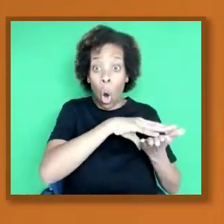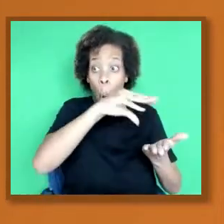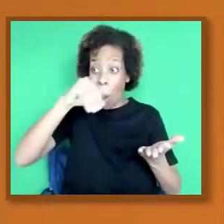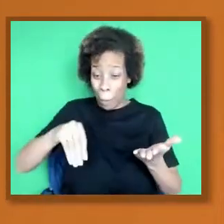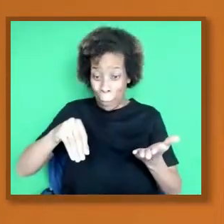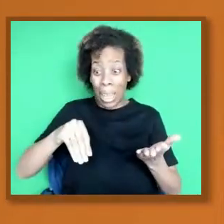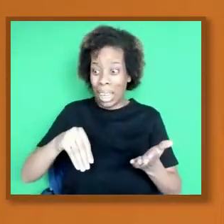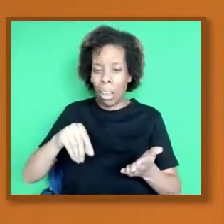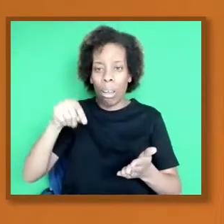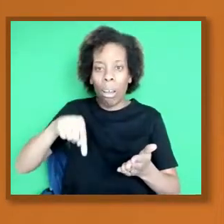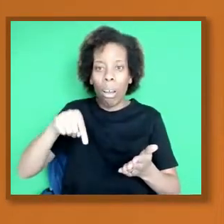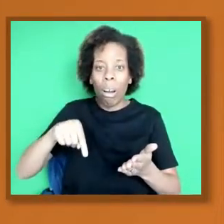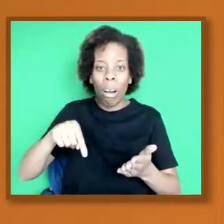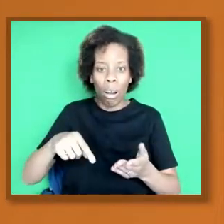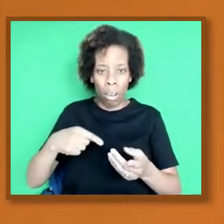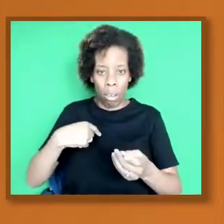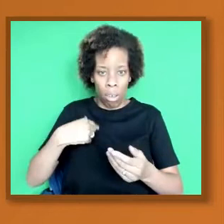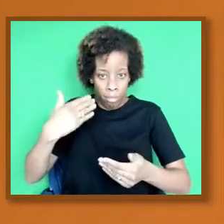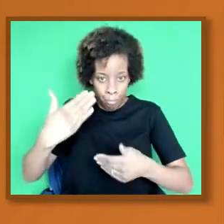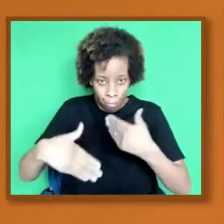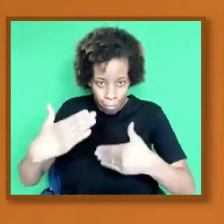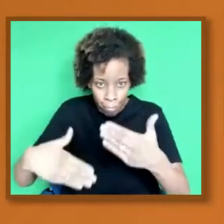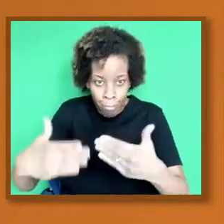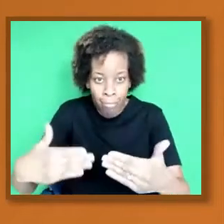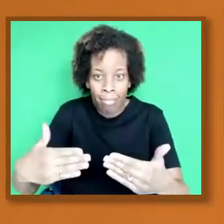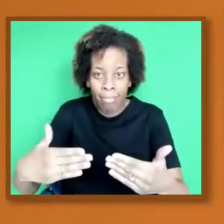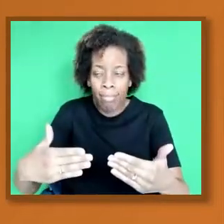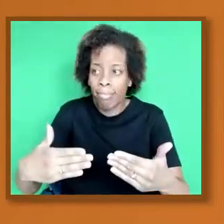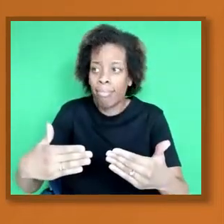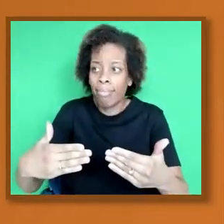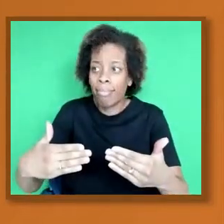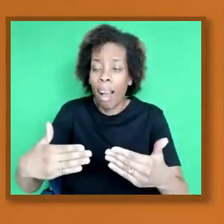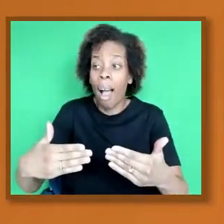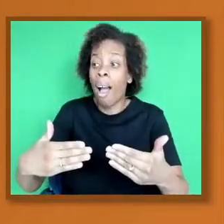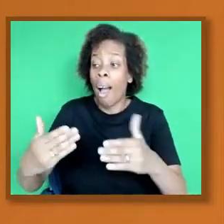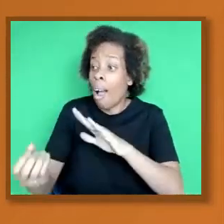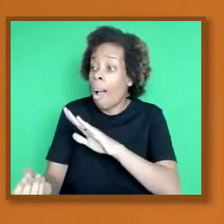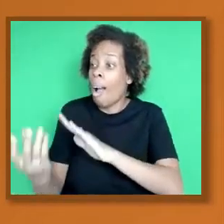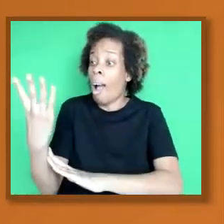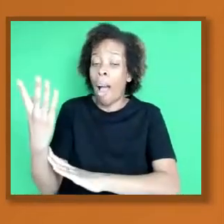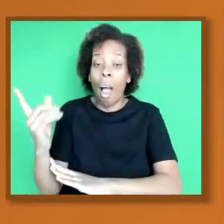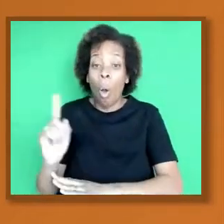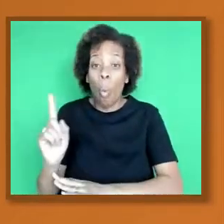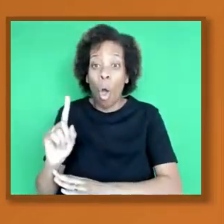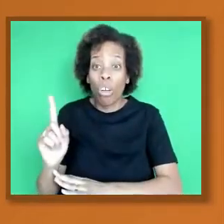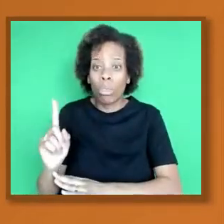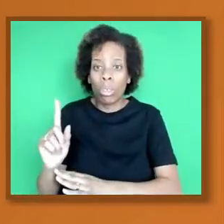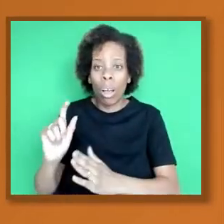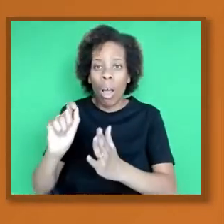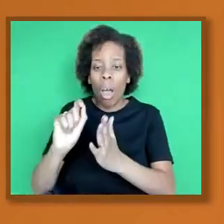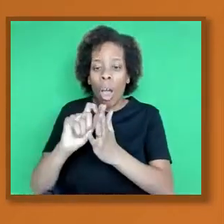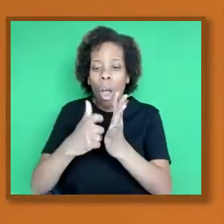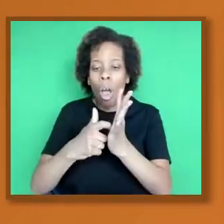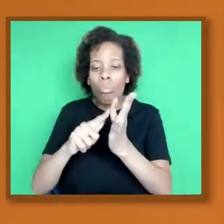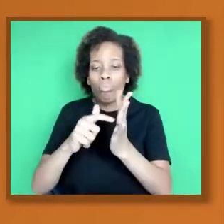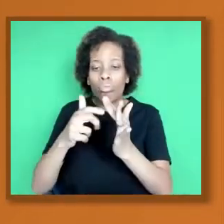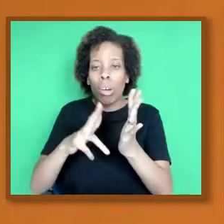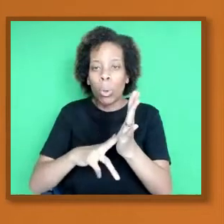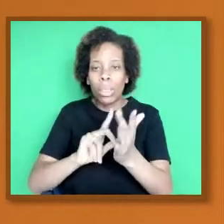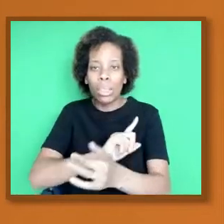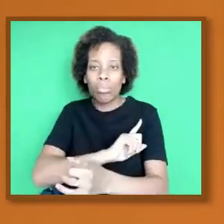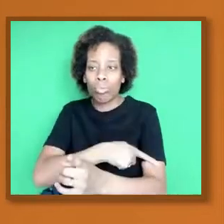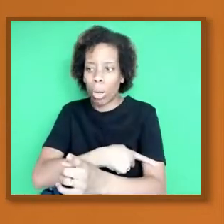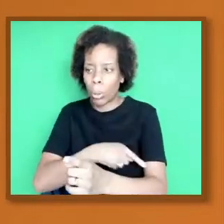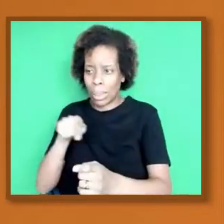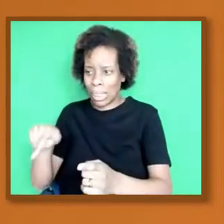then the product of the cake is the protein. And you know when you make a photocopy, it can't go back into the book. You've already got it.